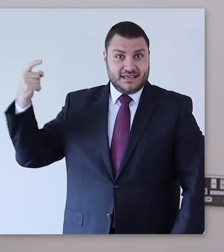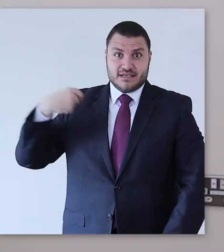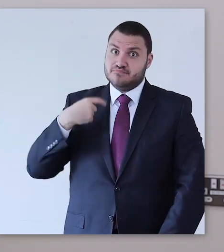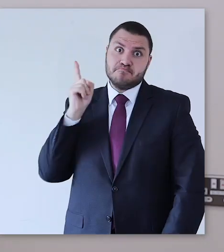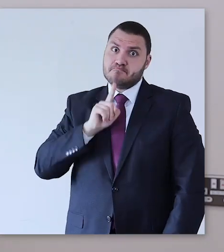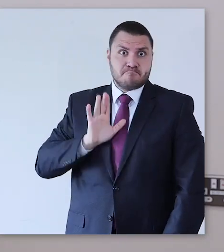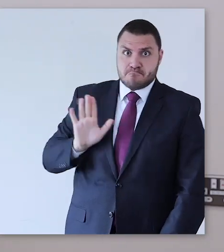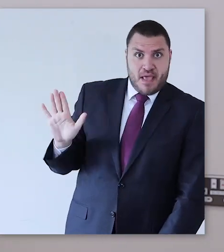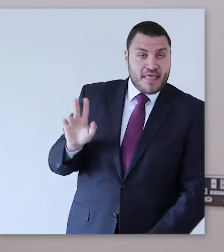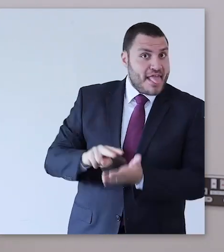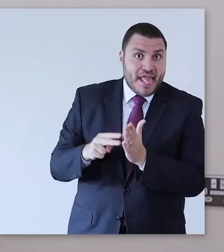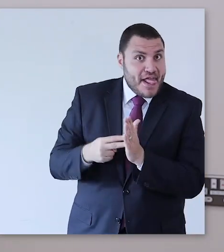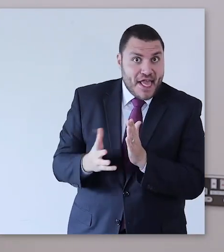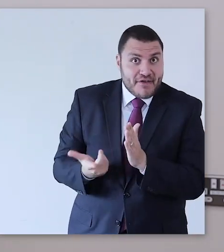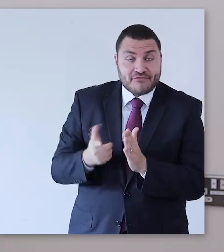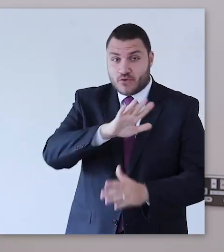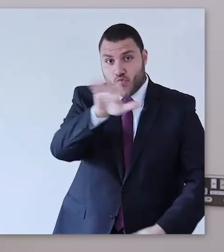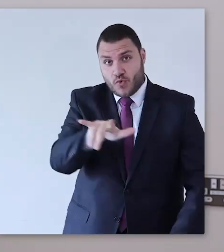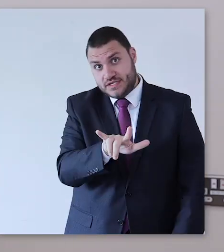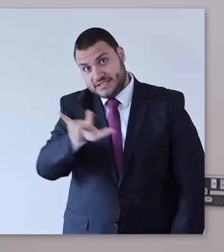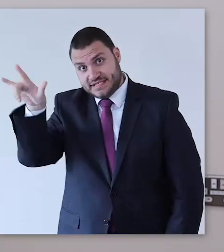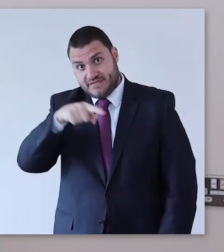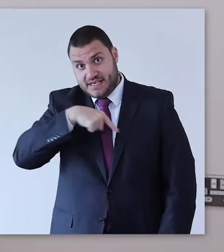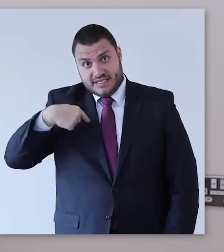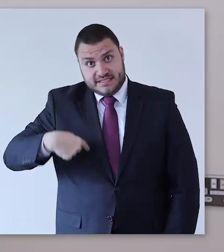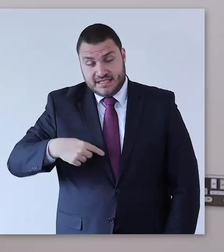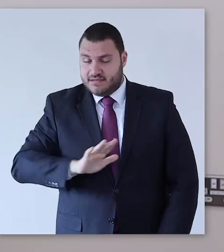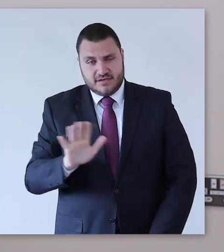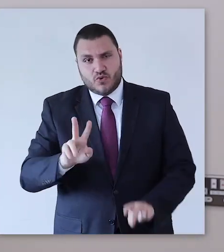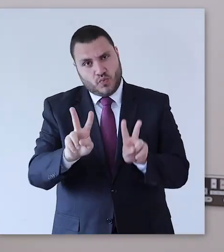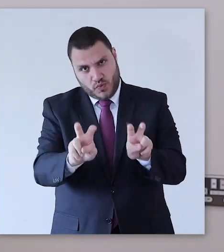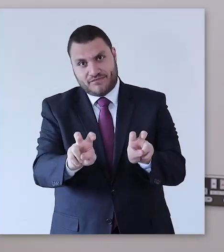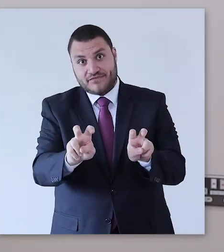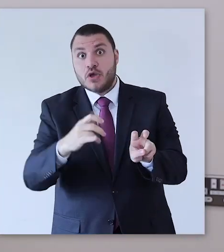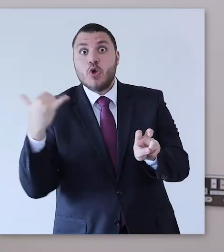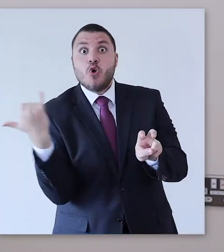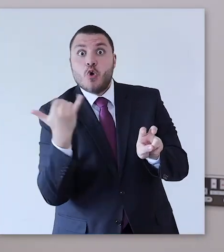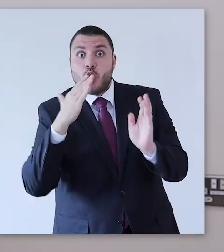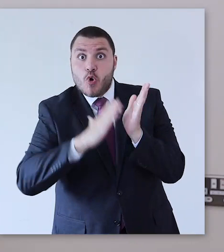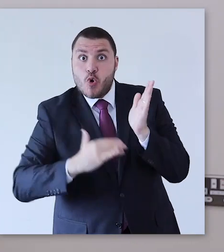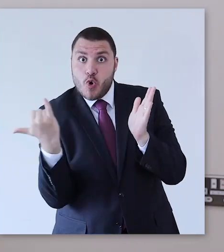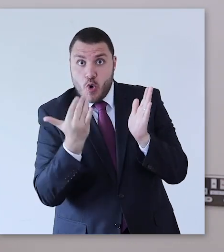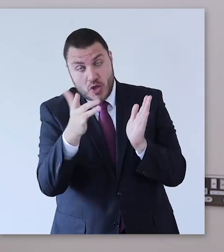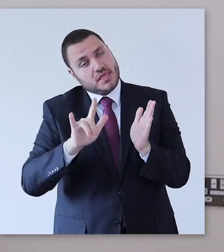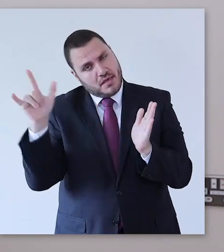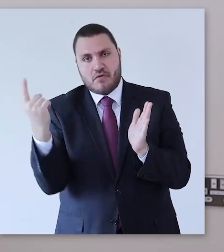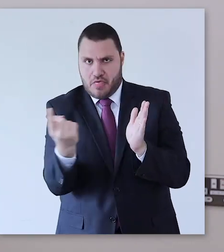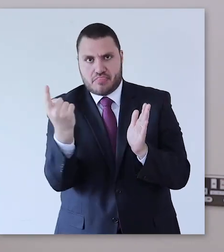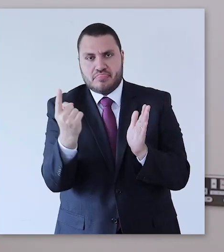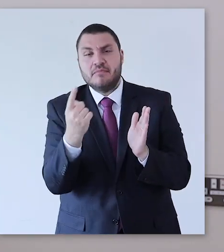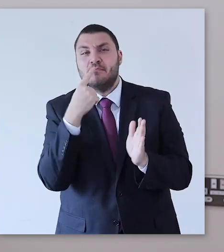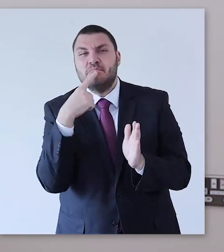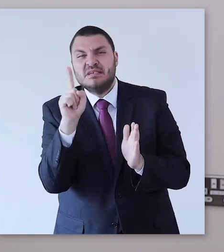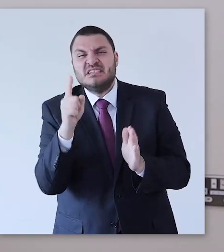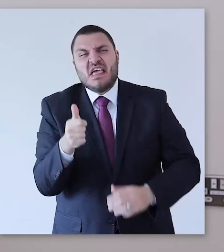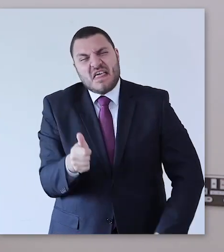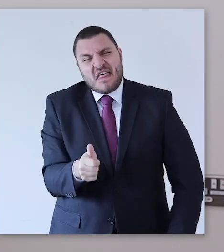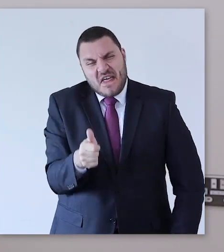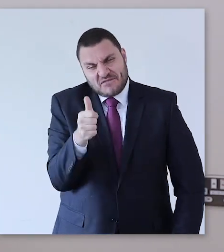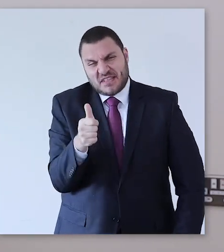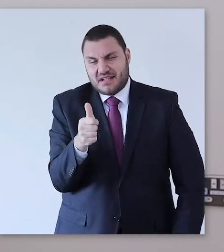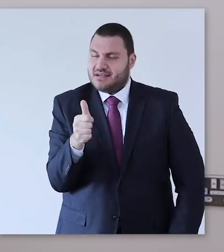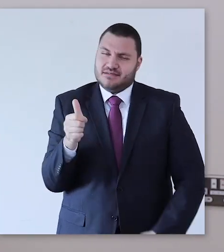shortness of breath and difficulty breathing and the patient may end up being hospitalized for this reason. How can people protect themselves